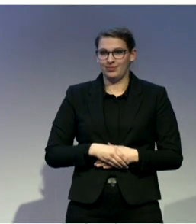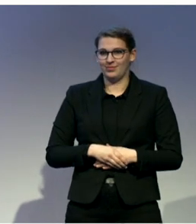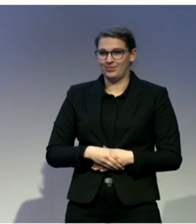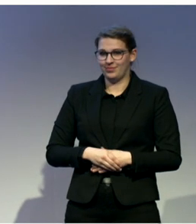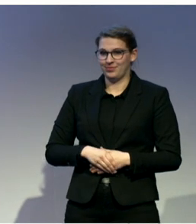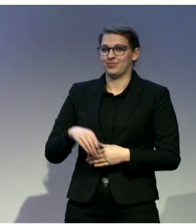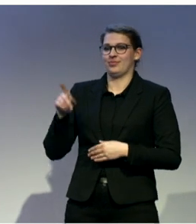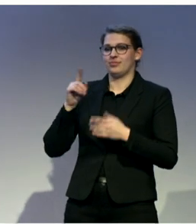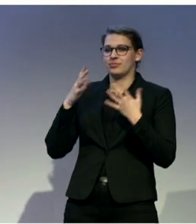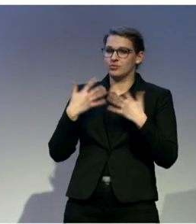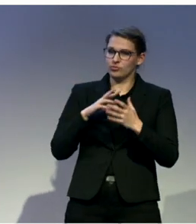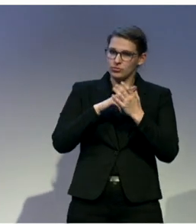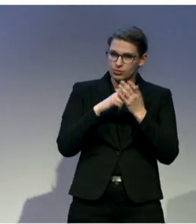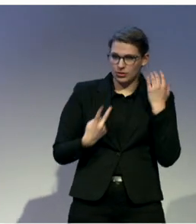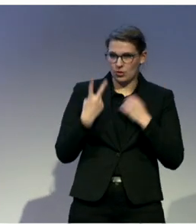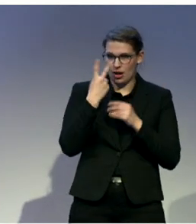children.